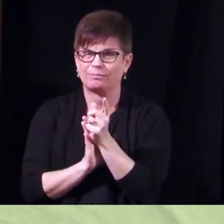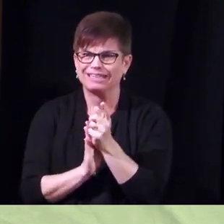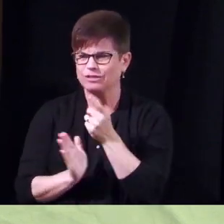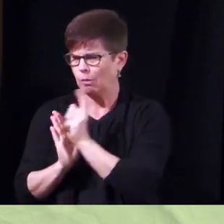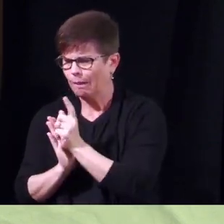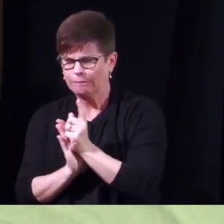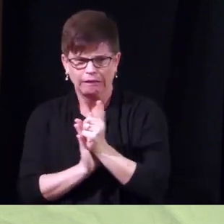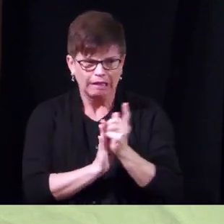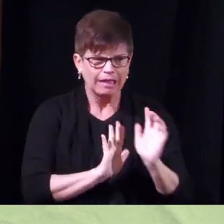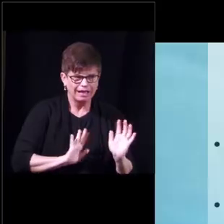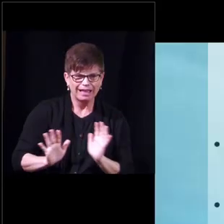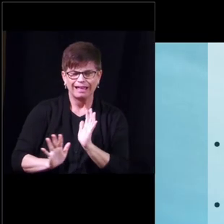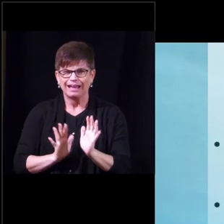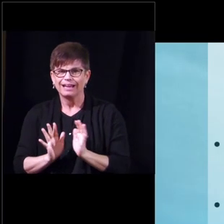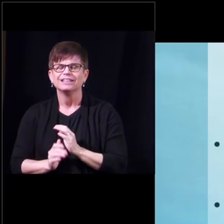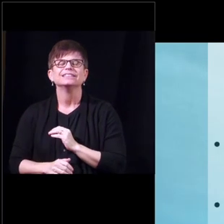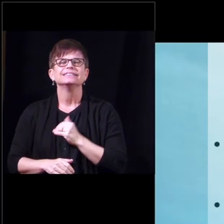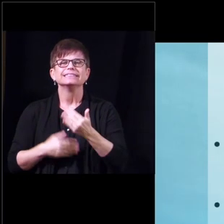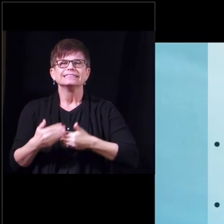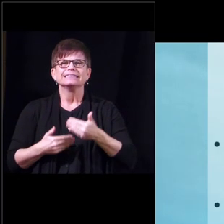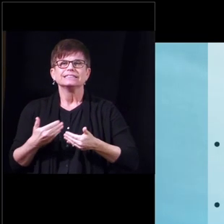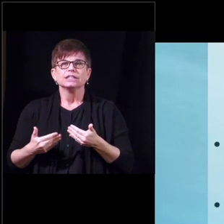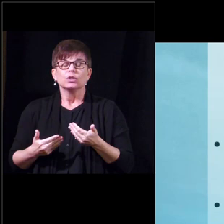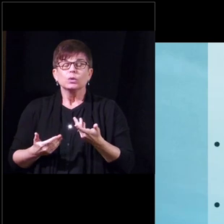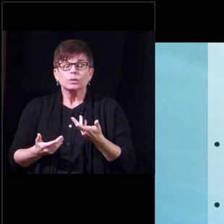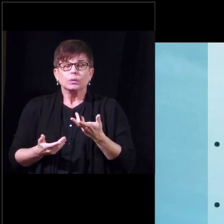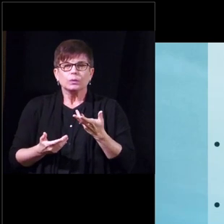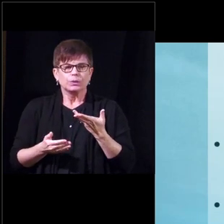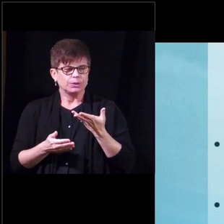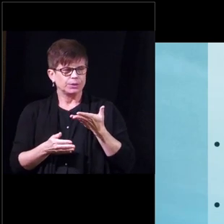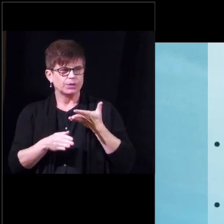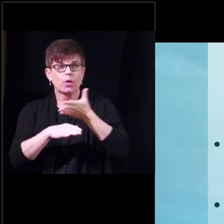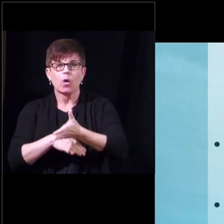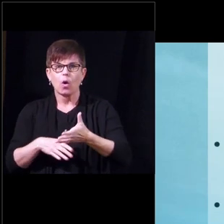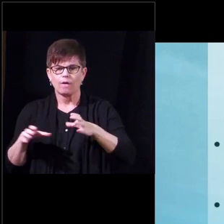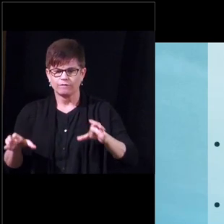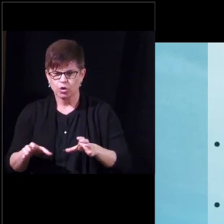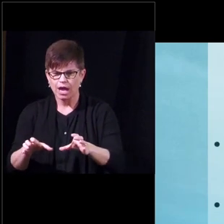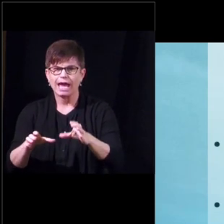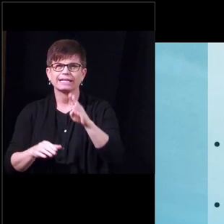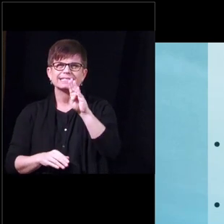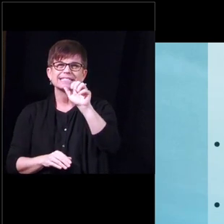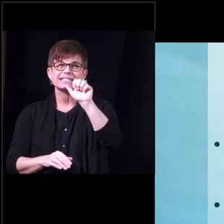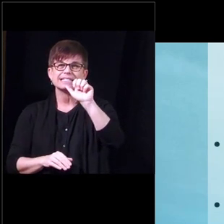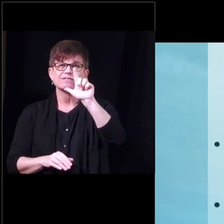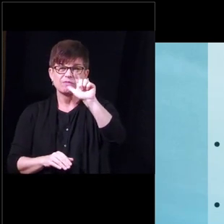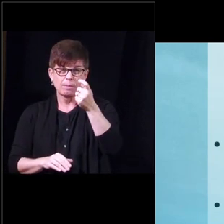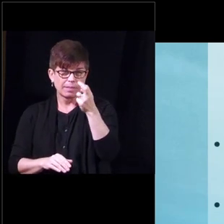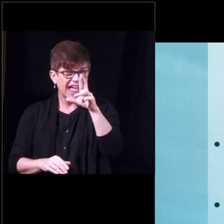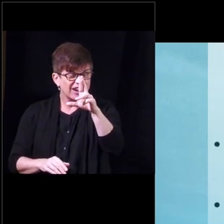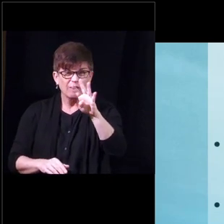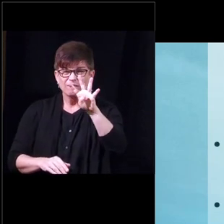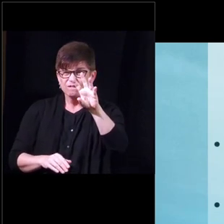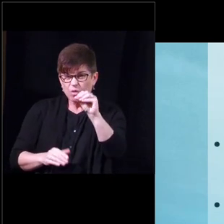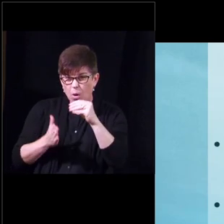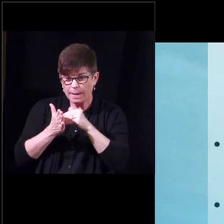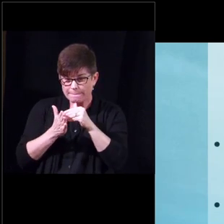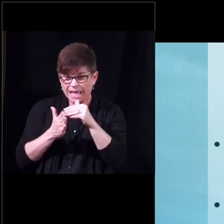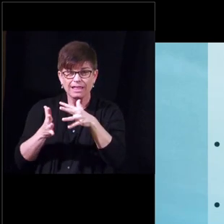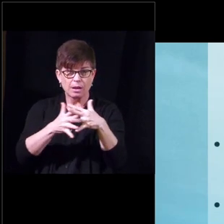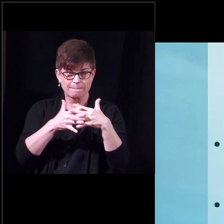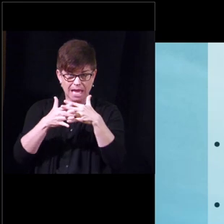to one minute per slide uh so overactive bladder is a huge problem 48 million americans have overactive bladder